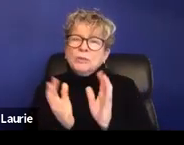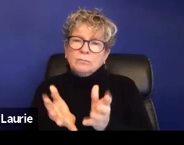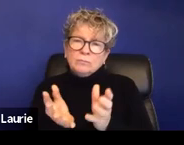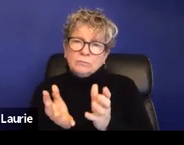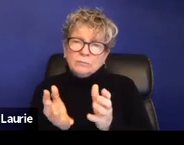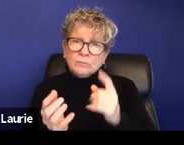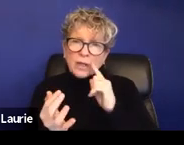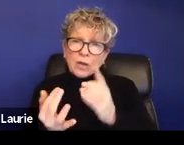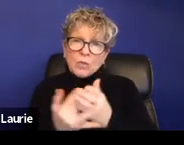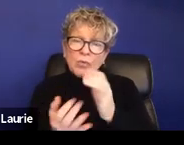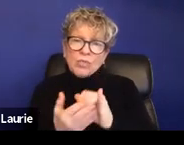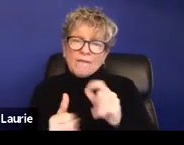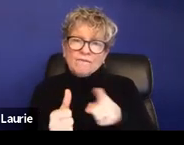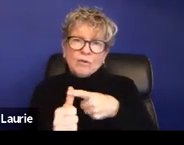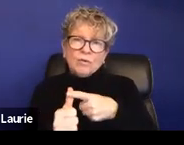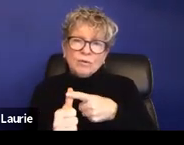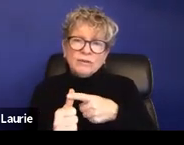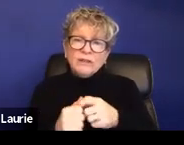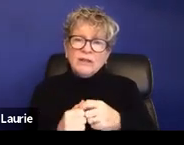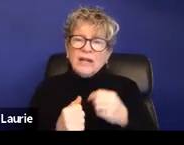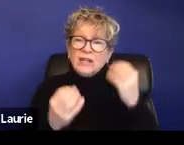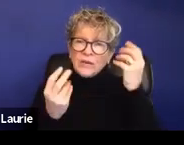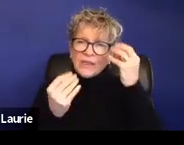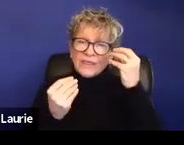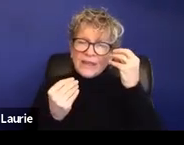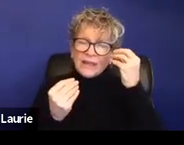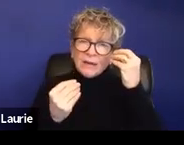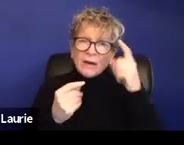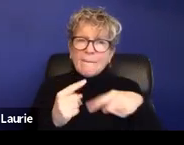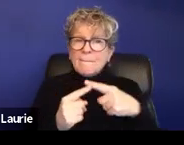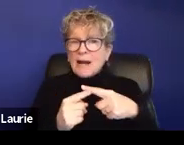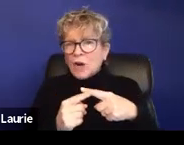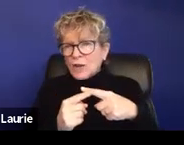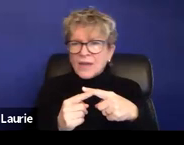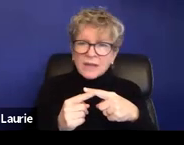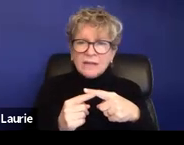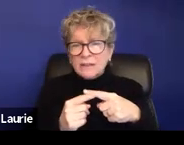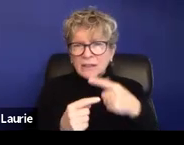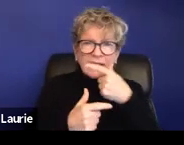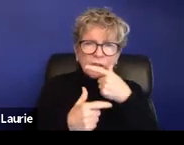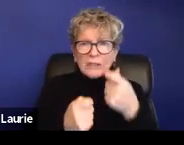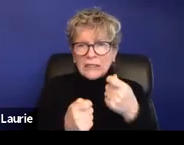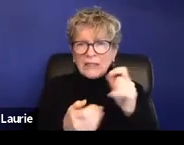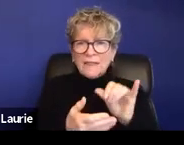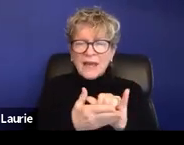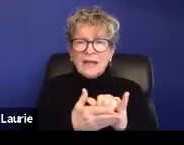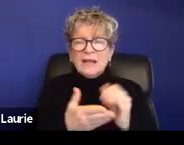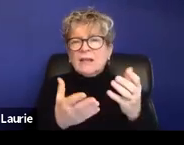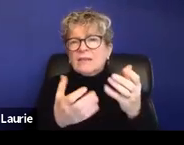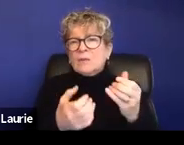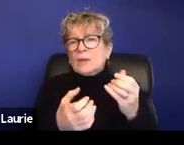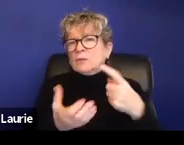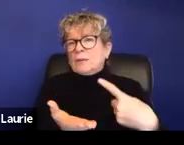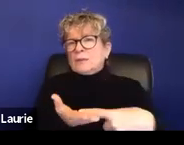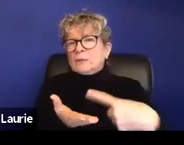want to make sure that the survivor is kind of thinking if they are interested in exploring that option, that they have a chance to be able to discuss